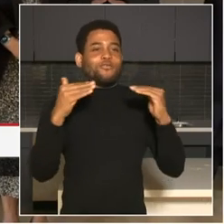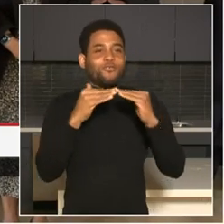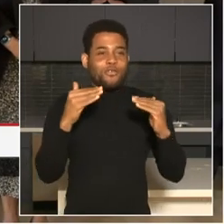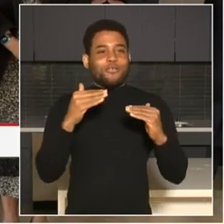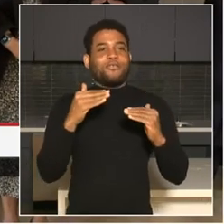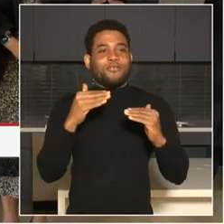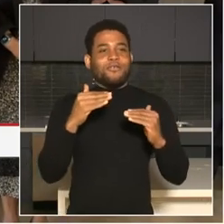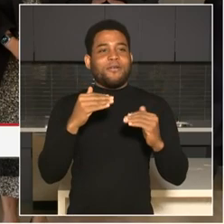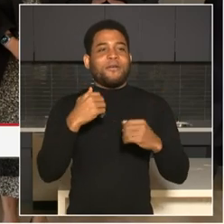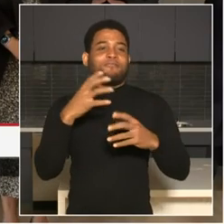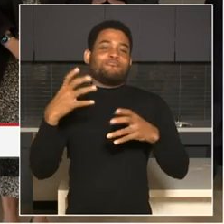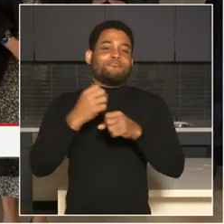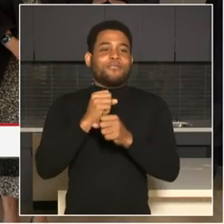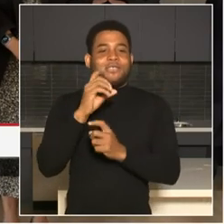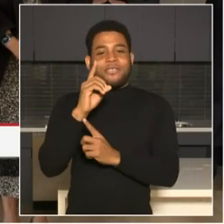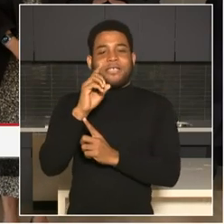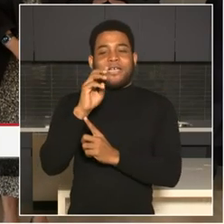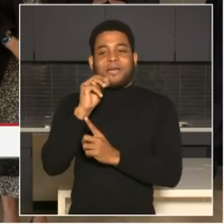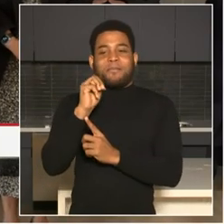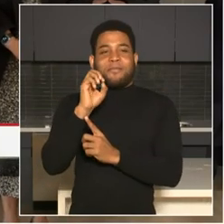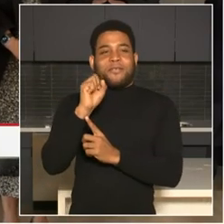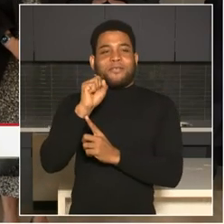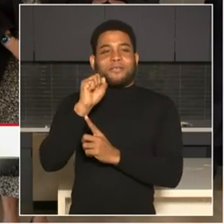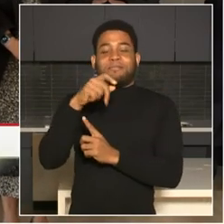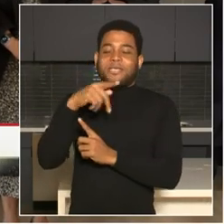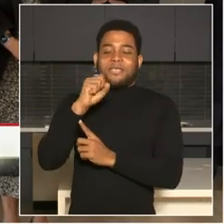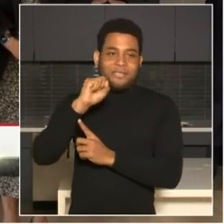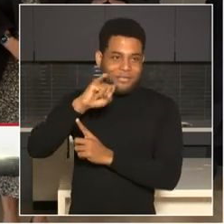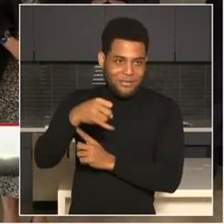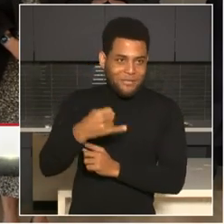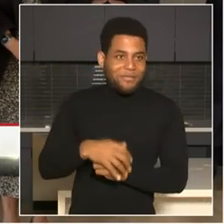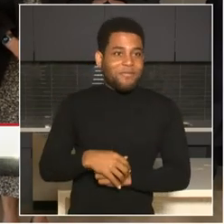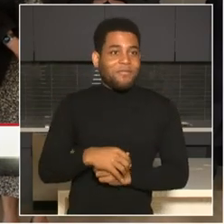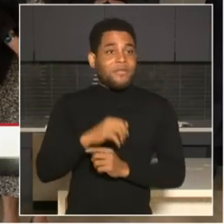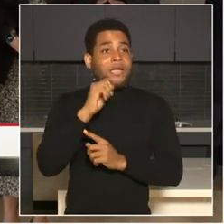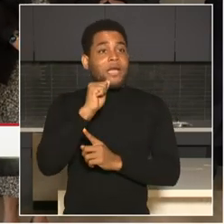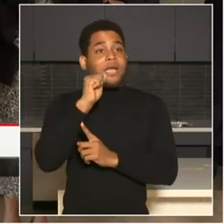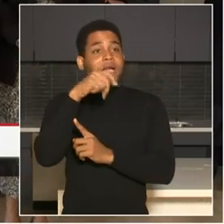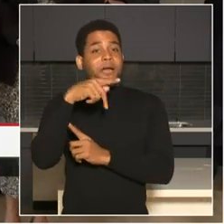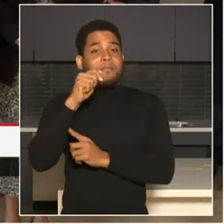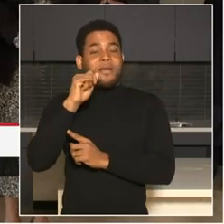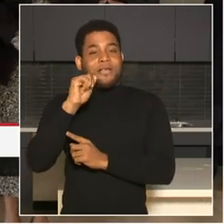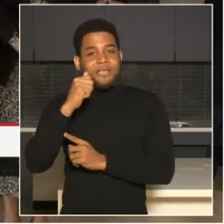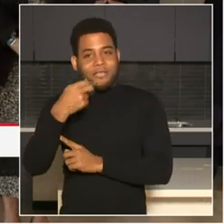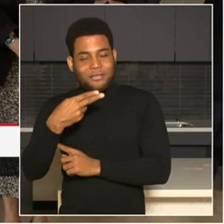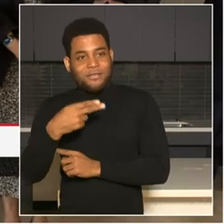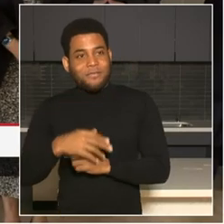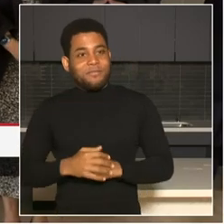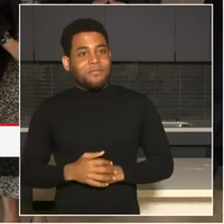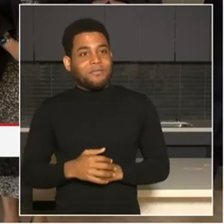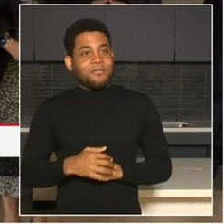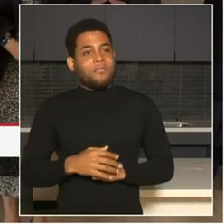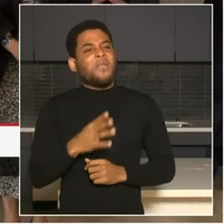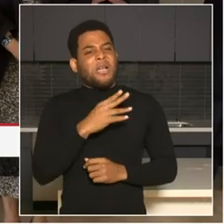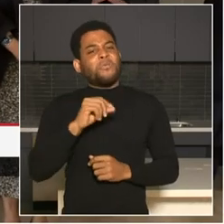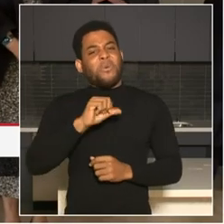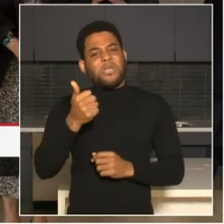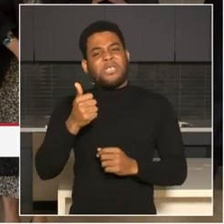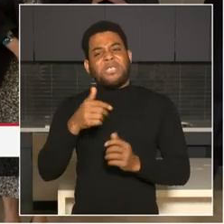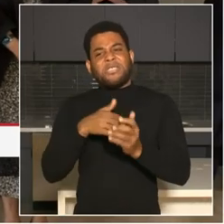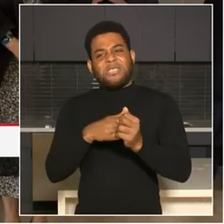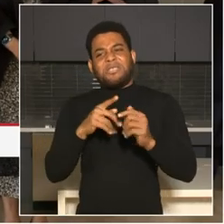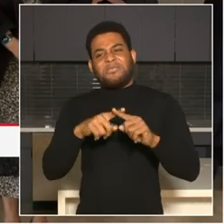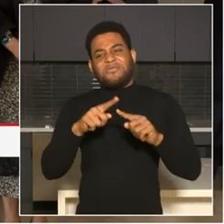of regional law enforcement, who the chief will acknowledge. And so what we are talking